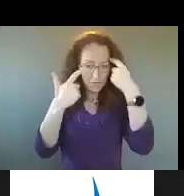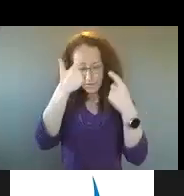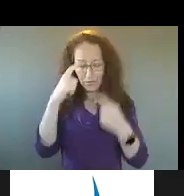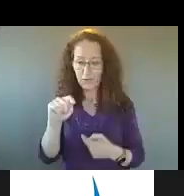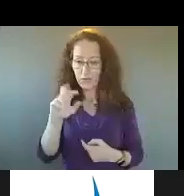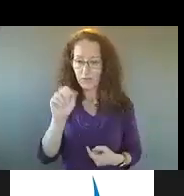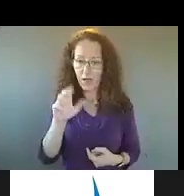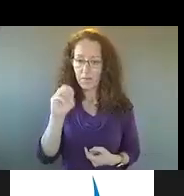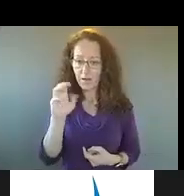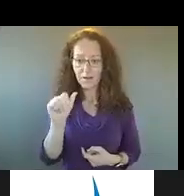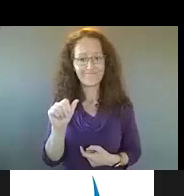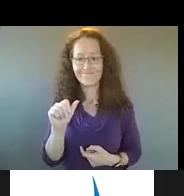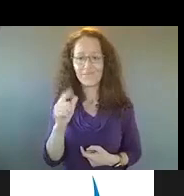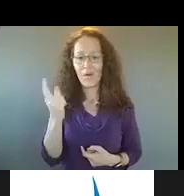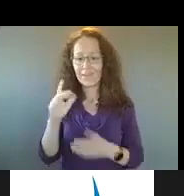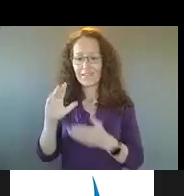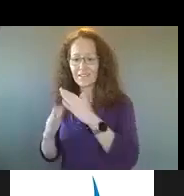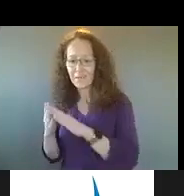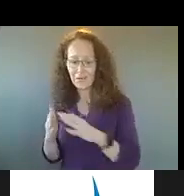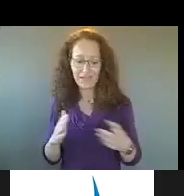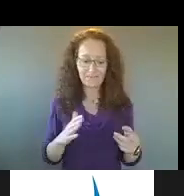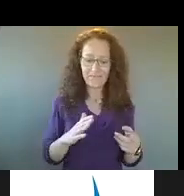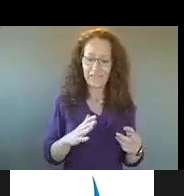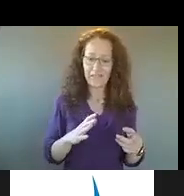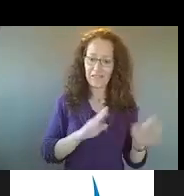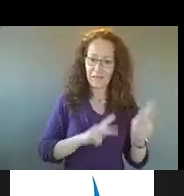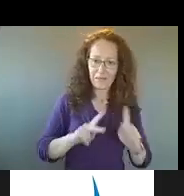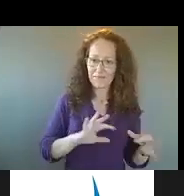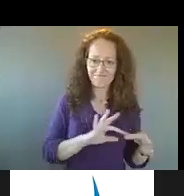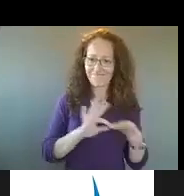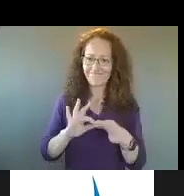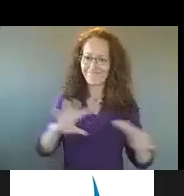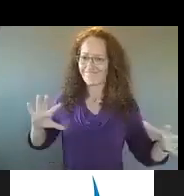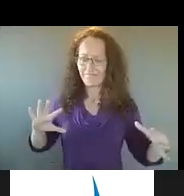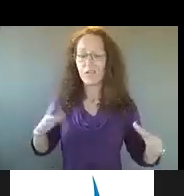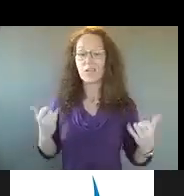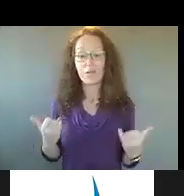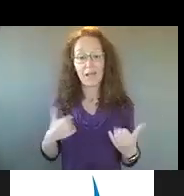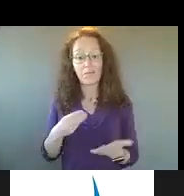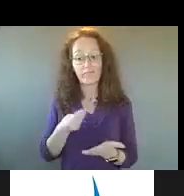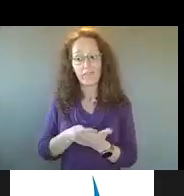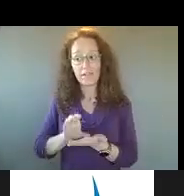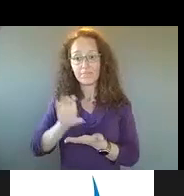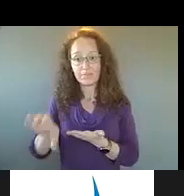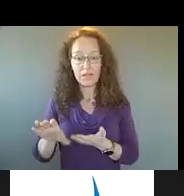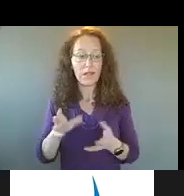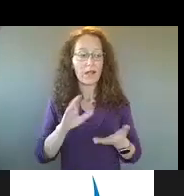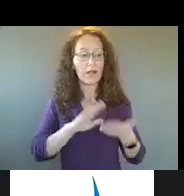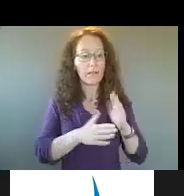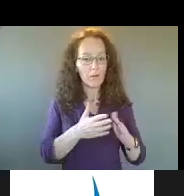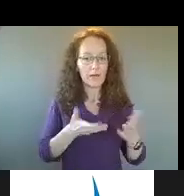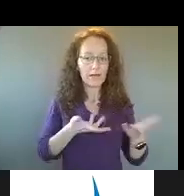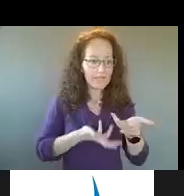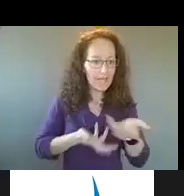funding community-based organizations to do street outreach as well as engagement to ensure that communities both know what is happening on a day-to-day